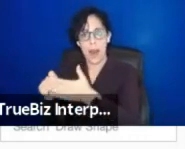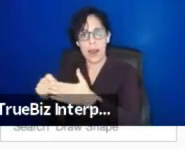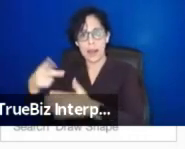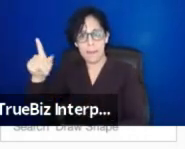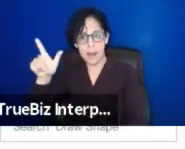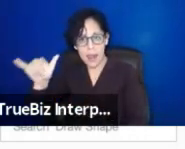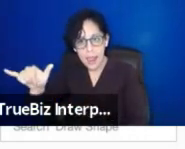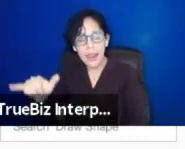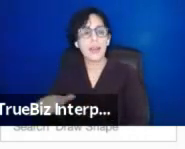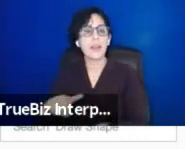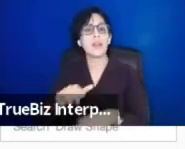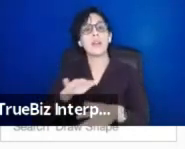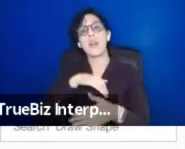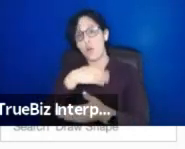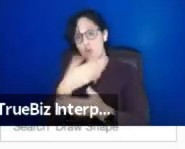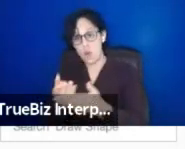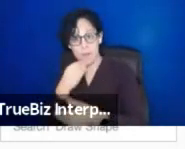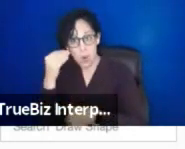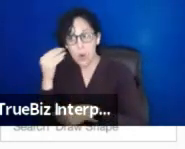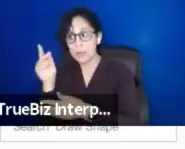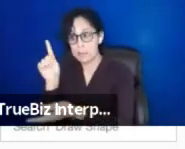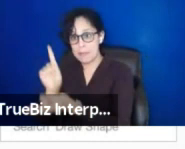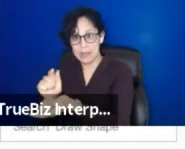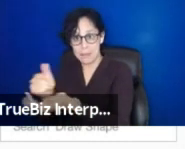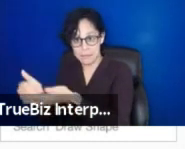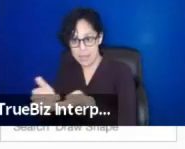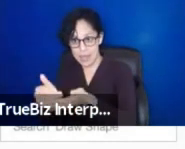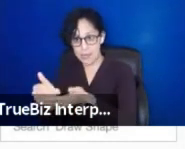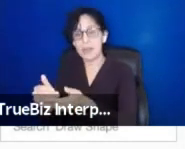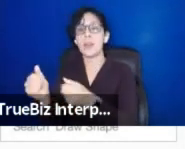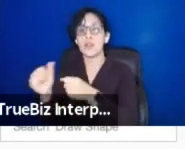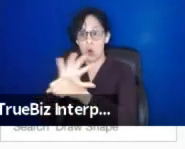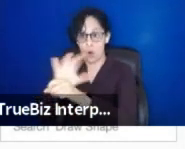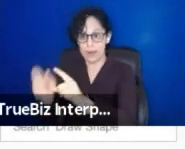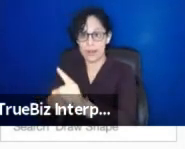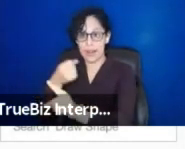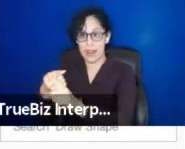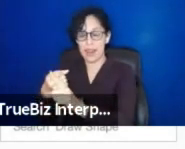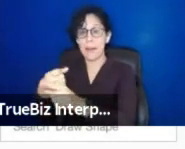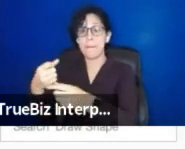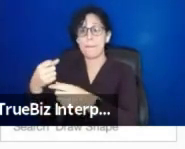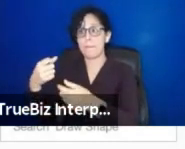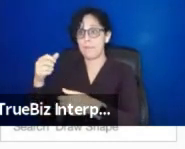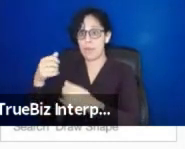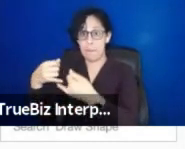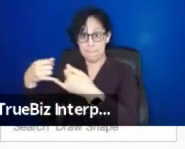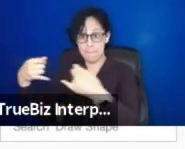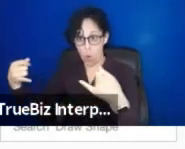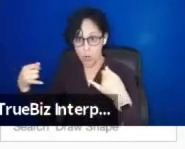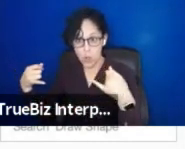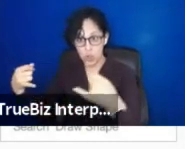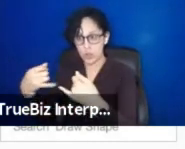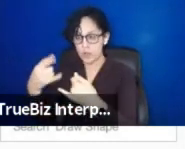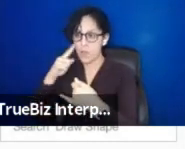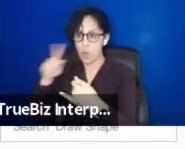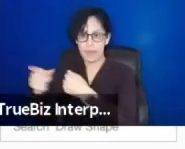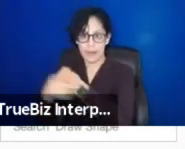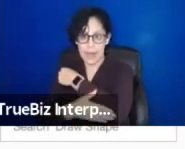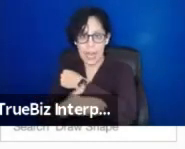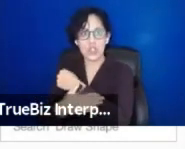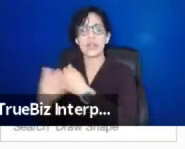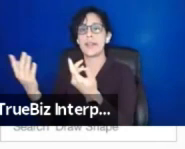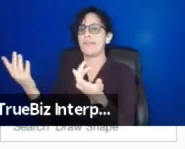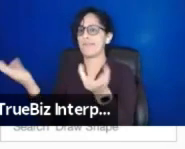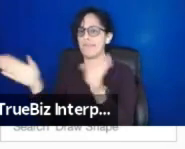baby. And then COVID hit, Uganda closed its borders. And she was stuck here for like seven months, no way to get